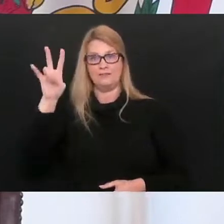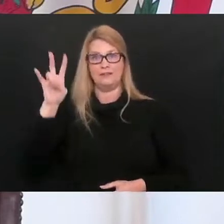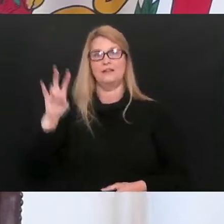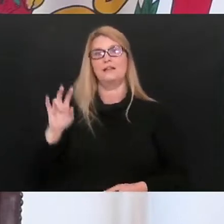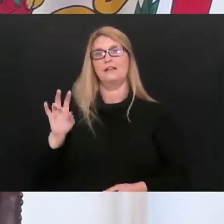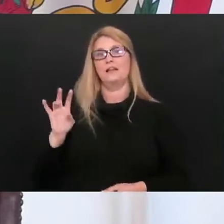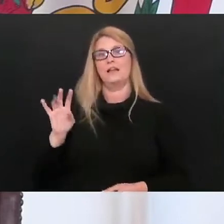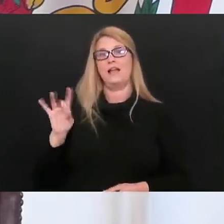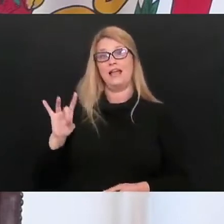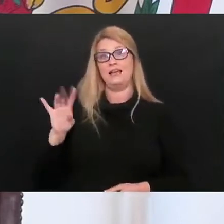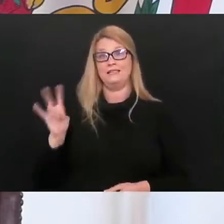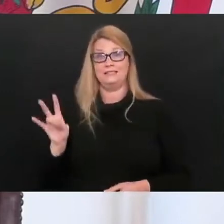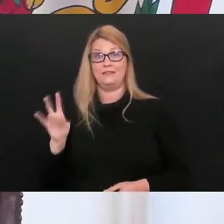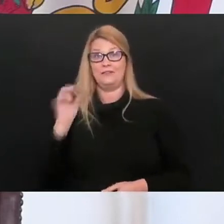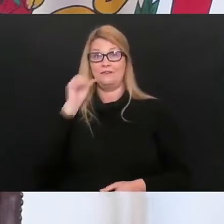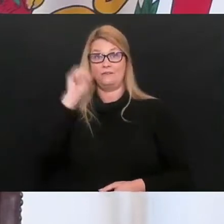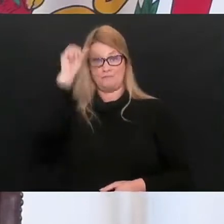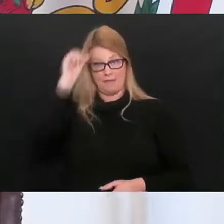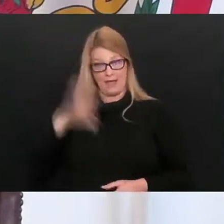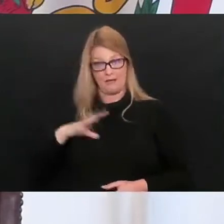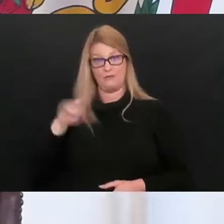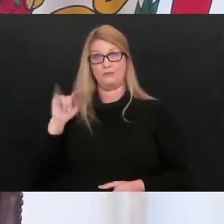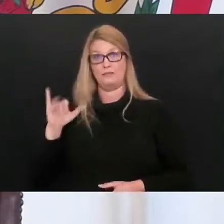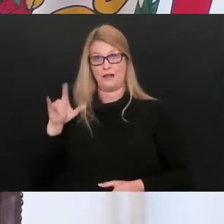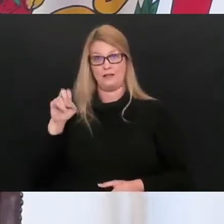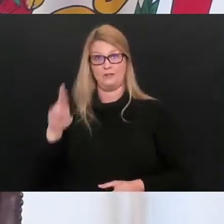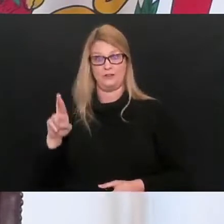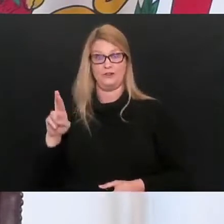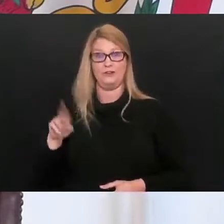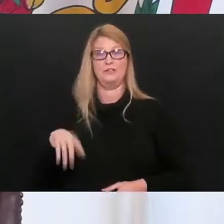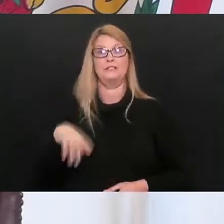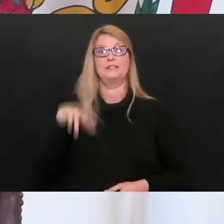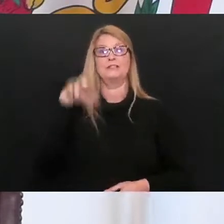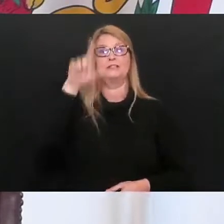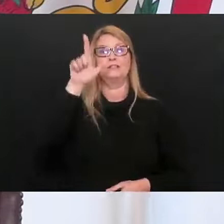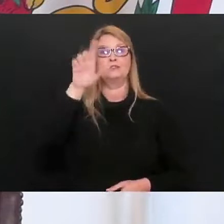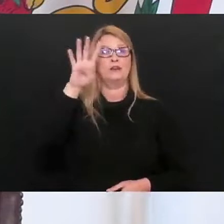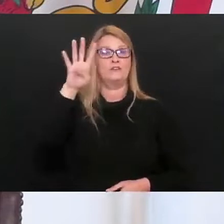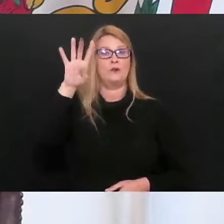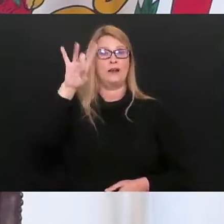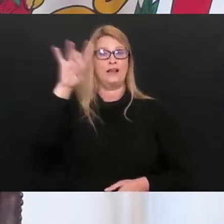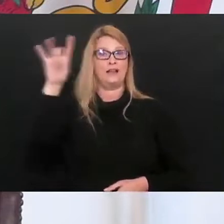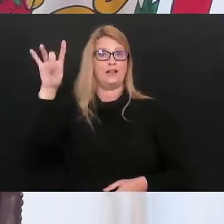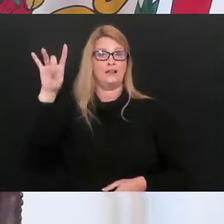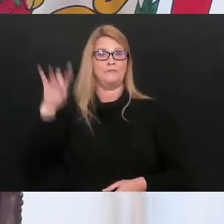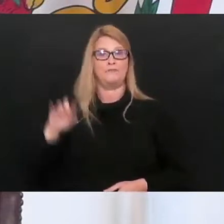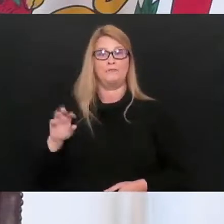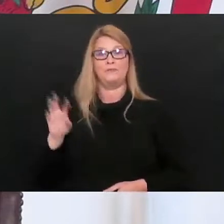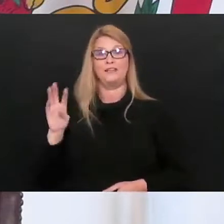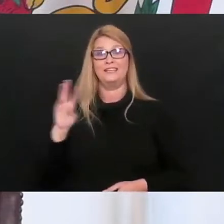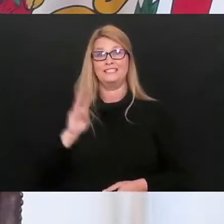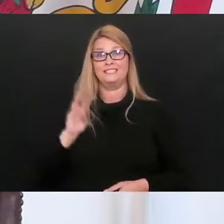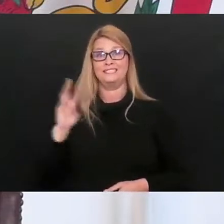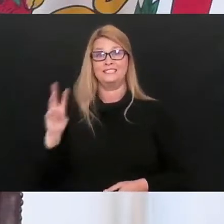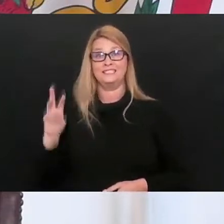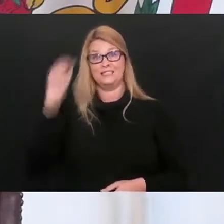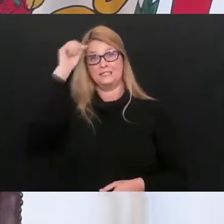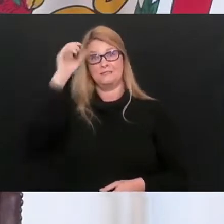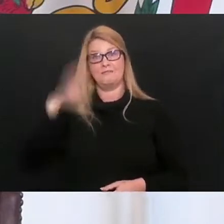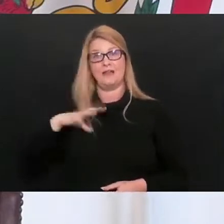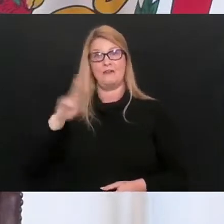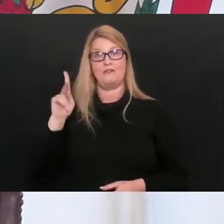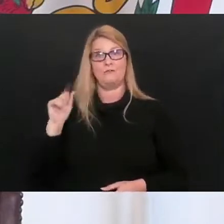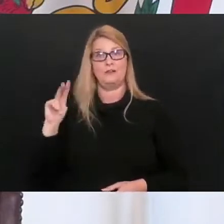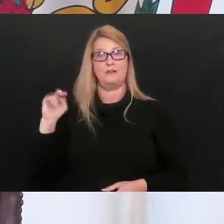is an 87-year-old male from Tyler County. Our 2,488th death is a 66-year-old male from